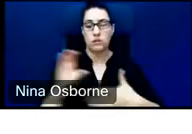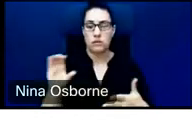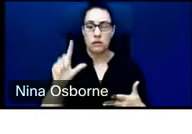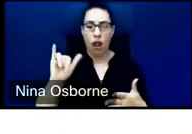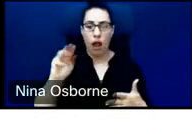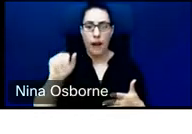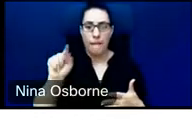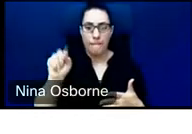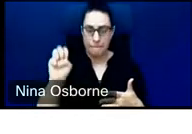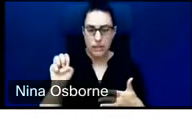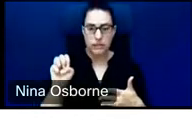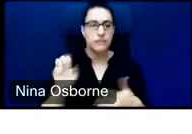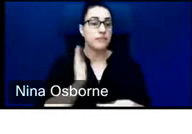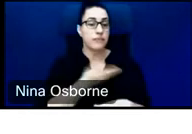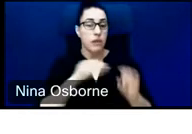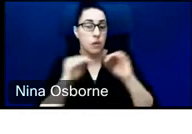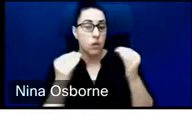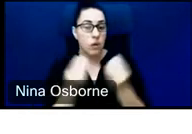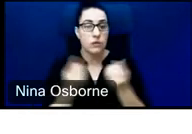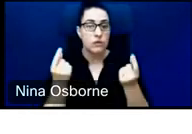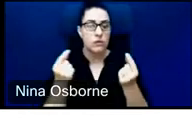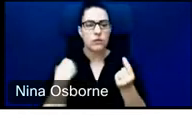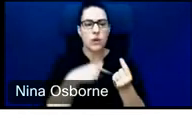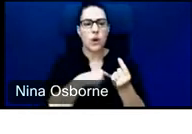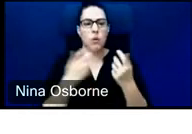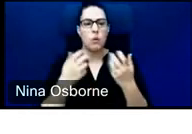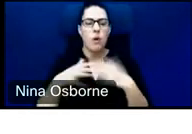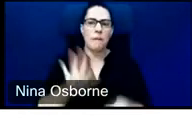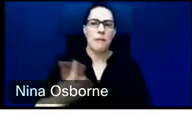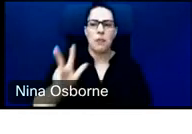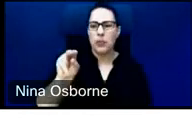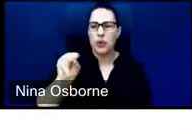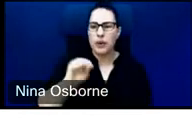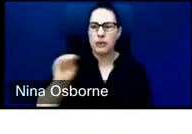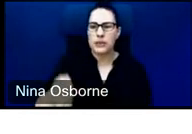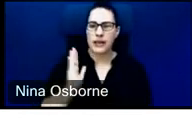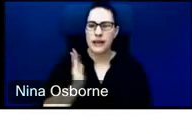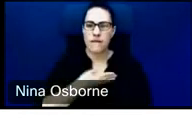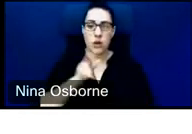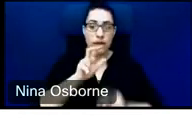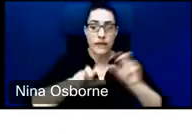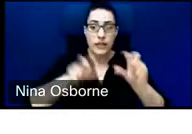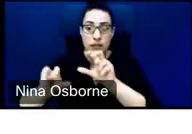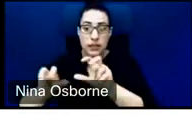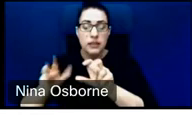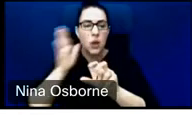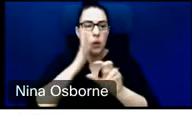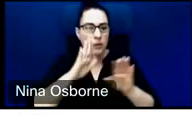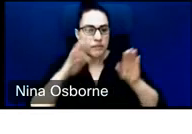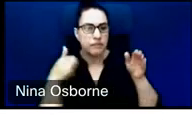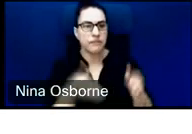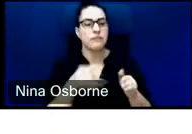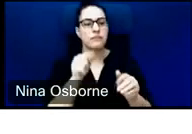we've made as an organization is to ensure that about 30% of our investments go into supporting